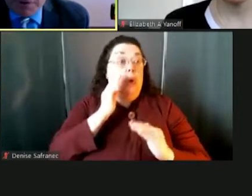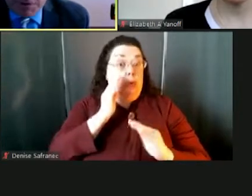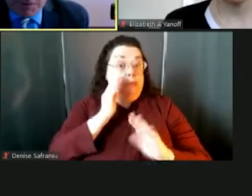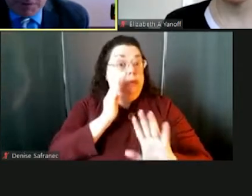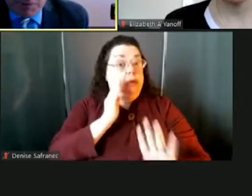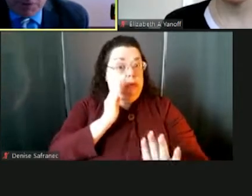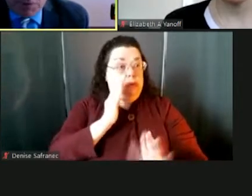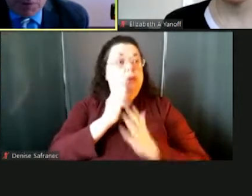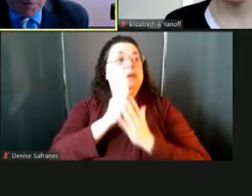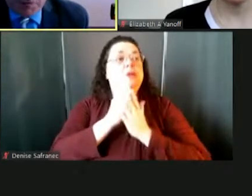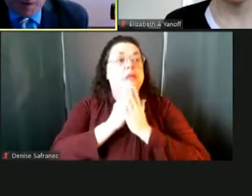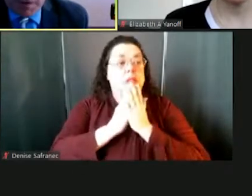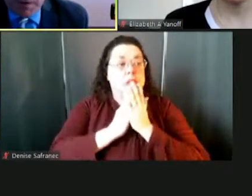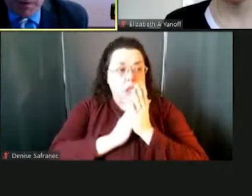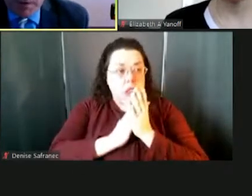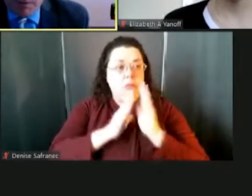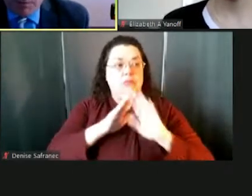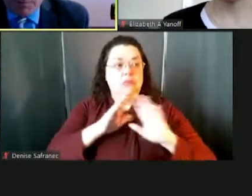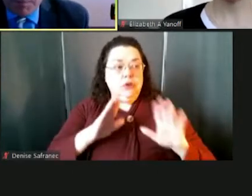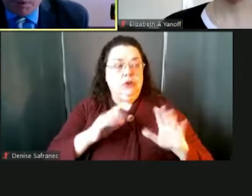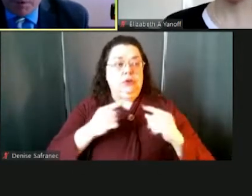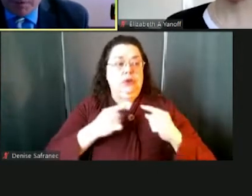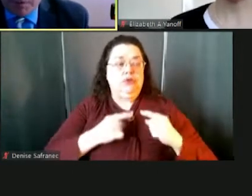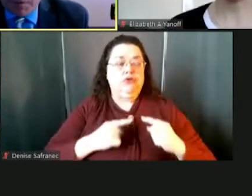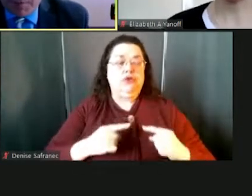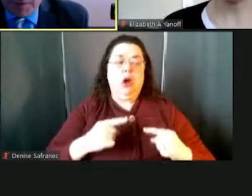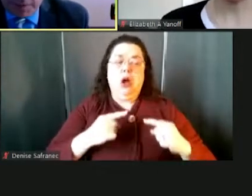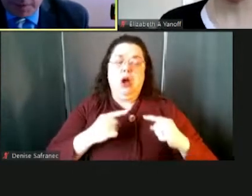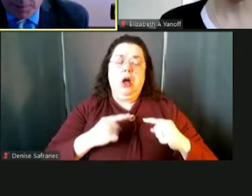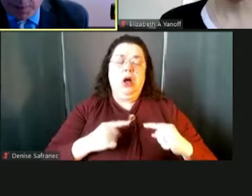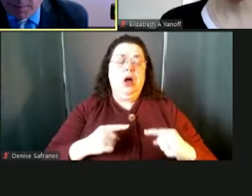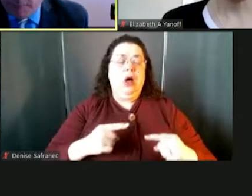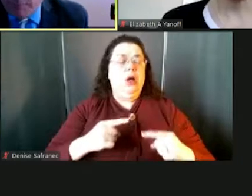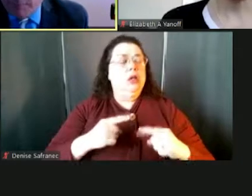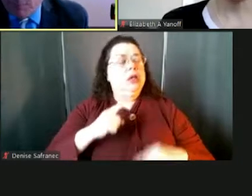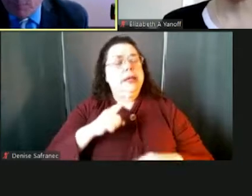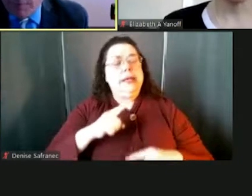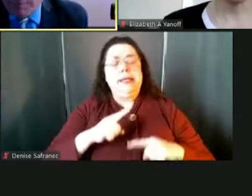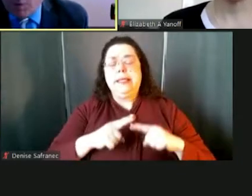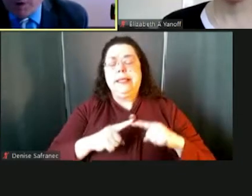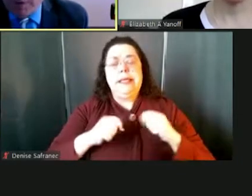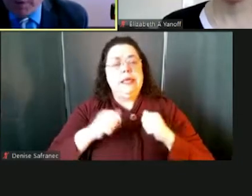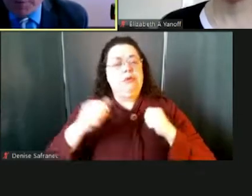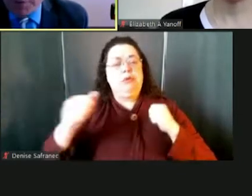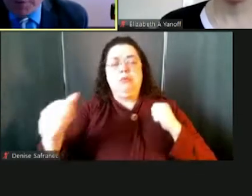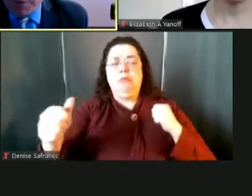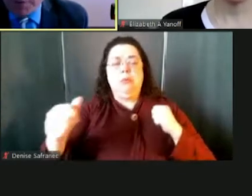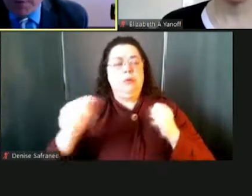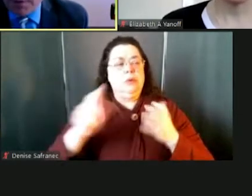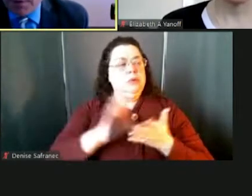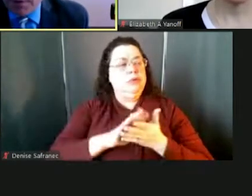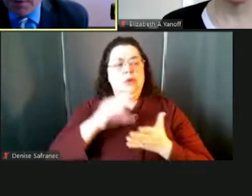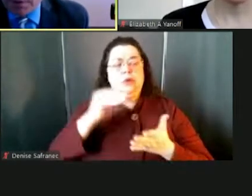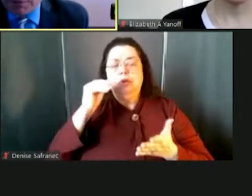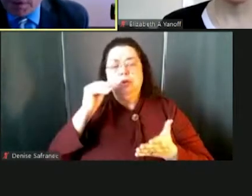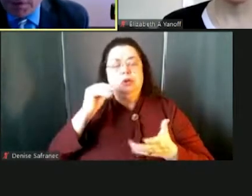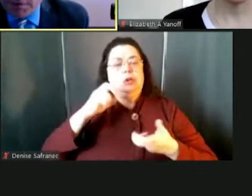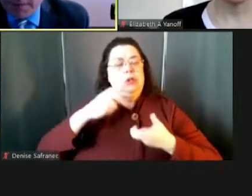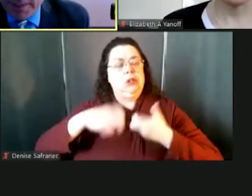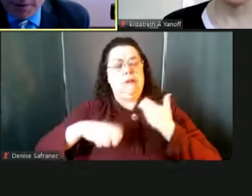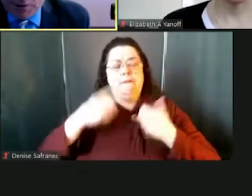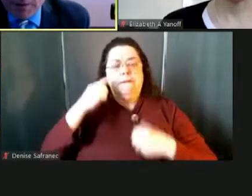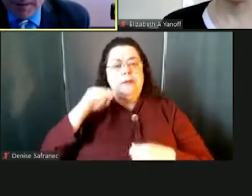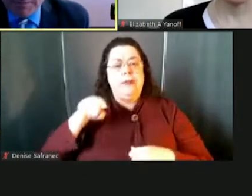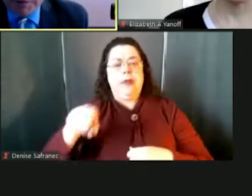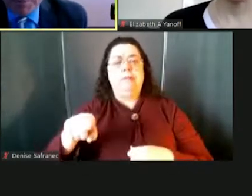various children that we knew were struggling with remote learning by bringing them in for more in-person instruction.